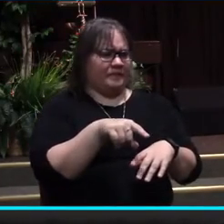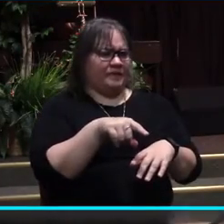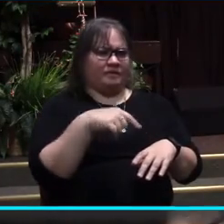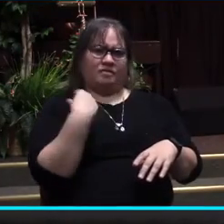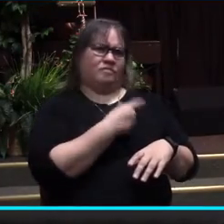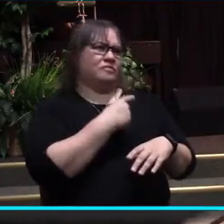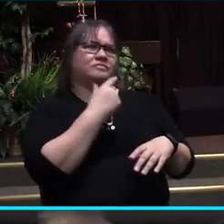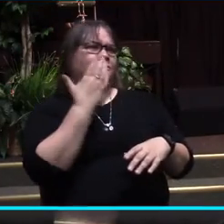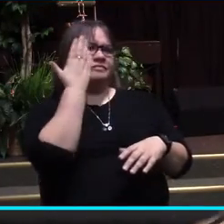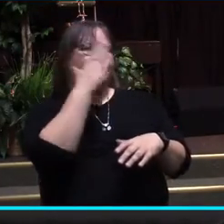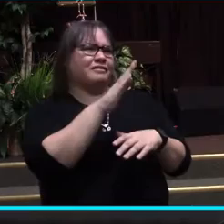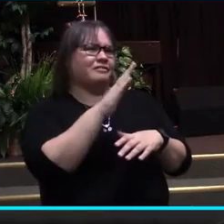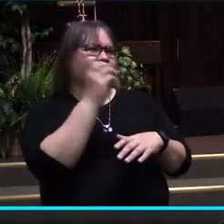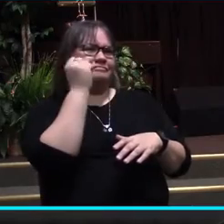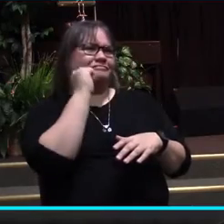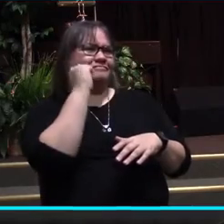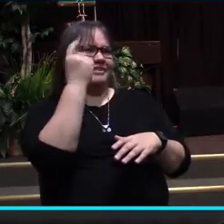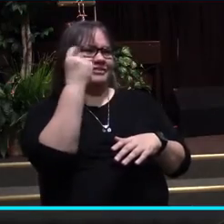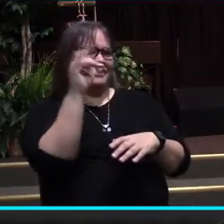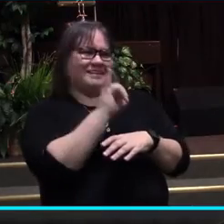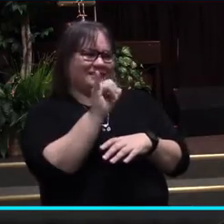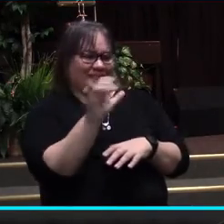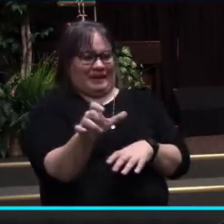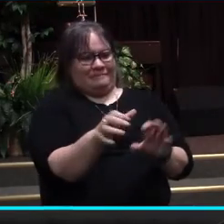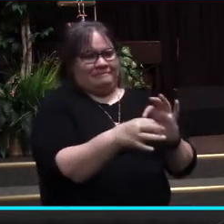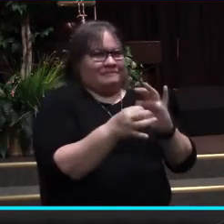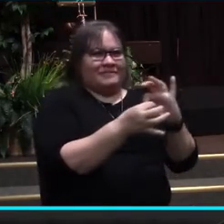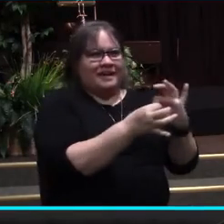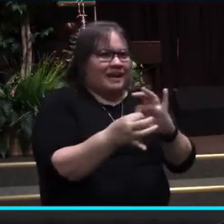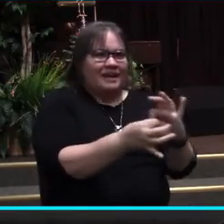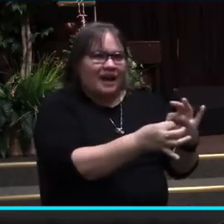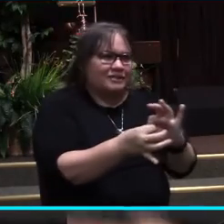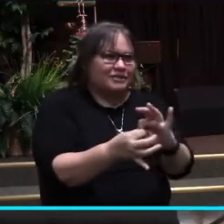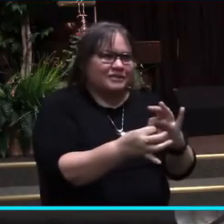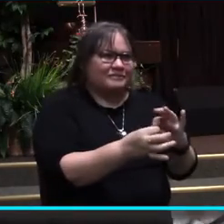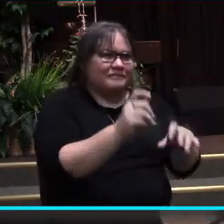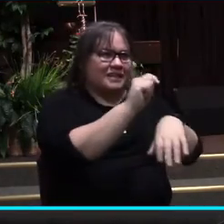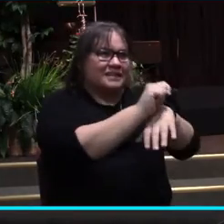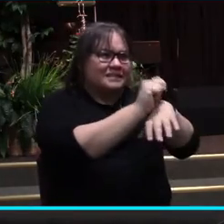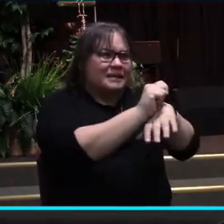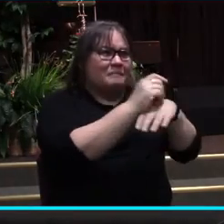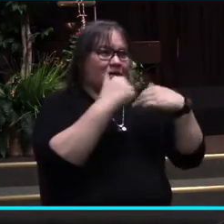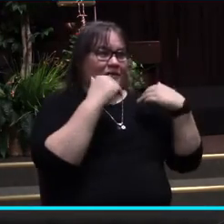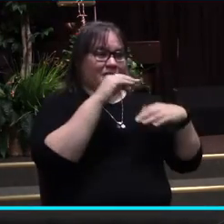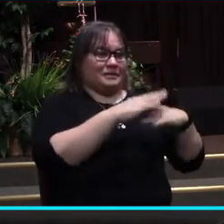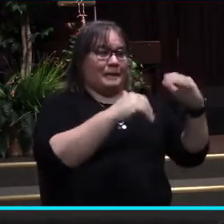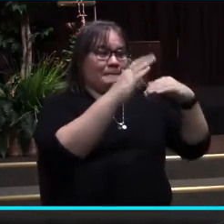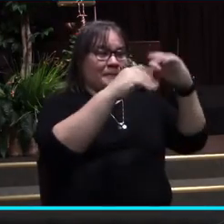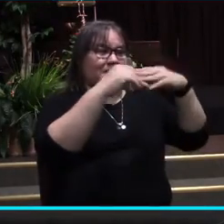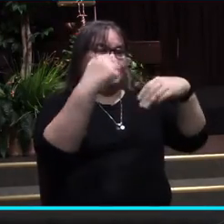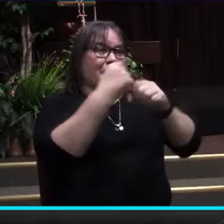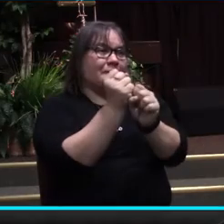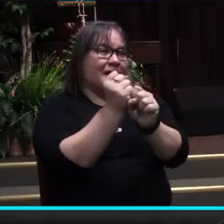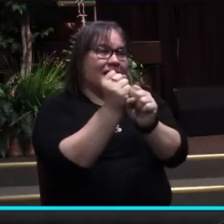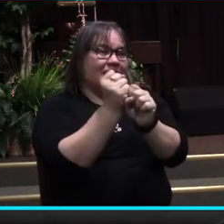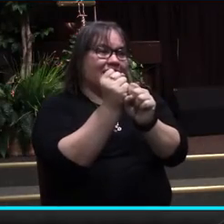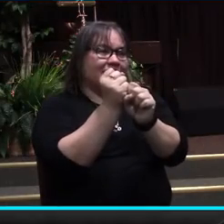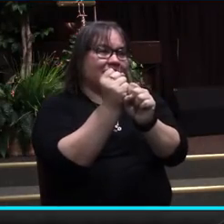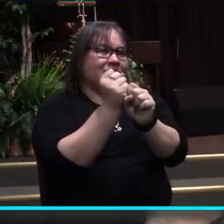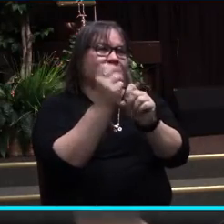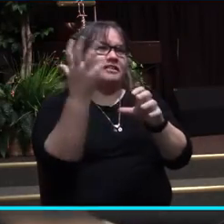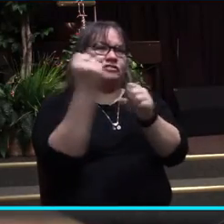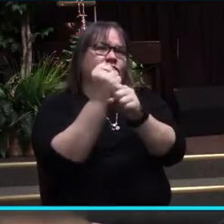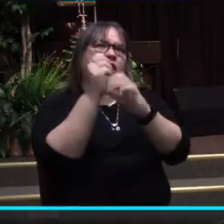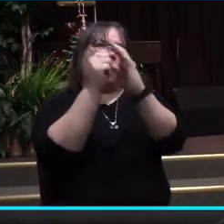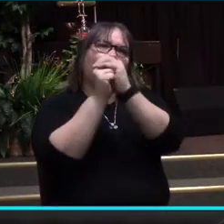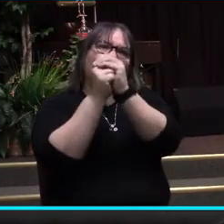We don't really kind of get that same connection. A temple was a building that was erected to illicit